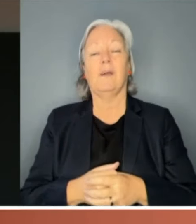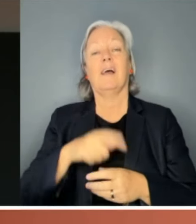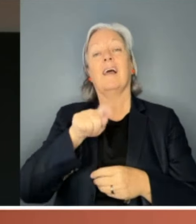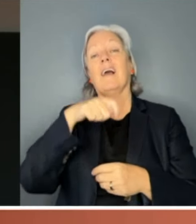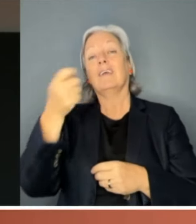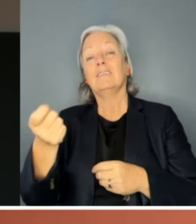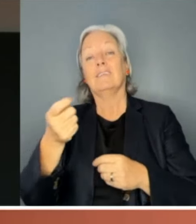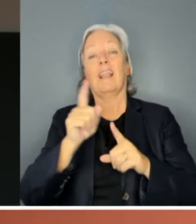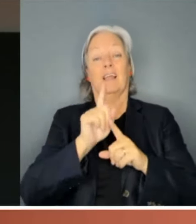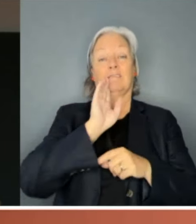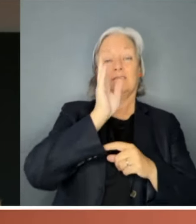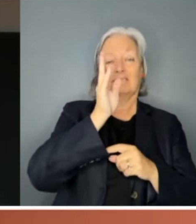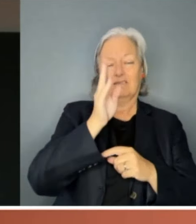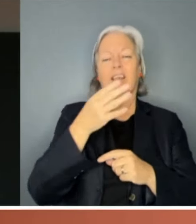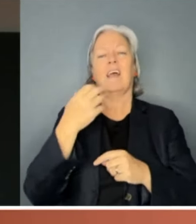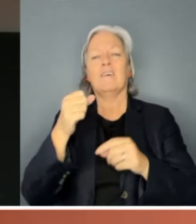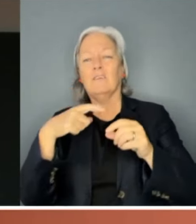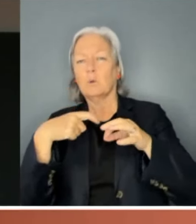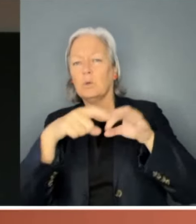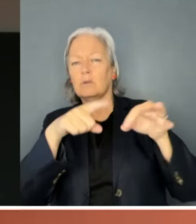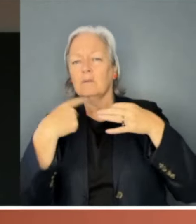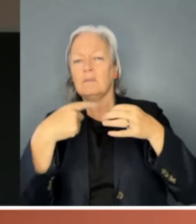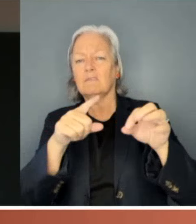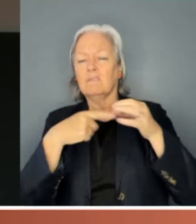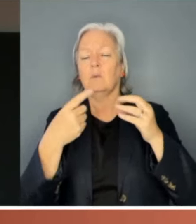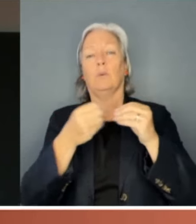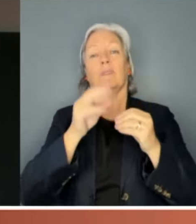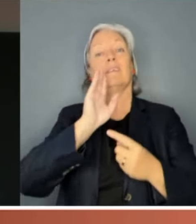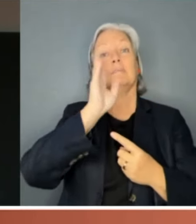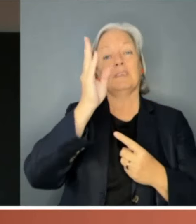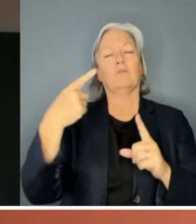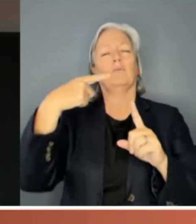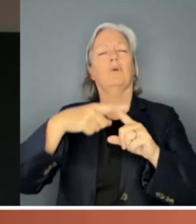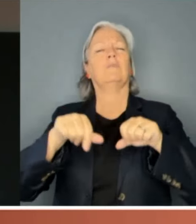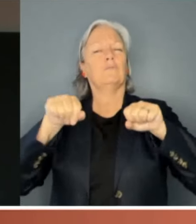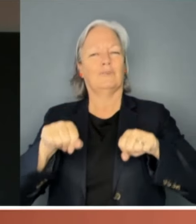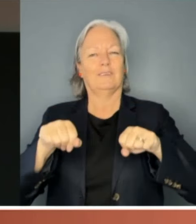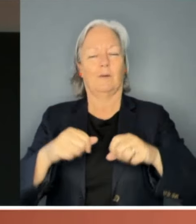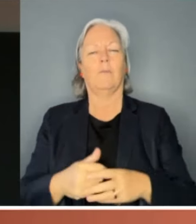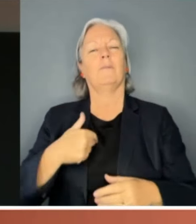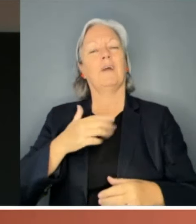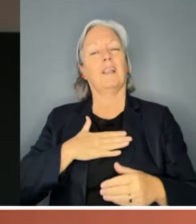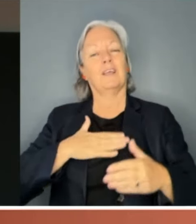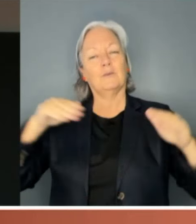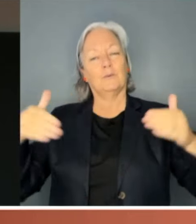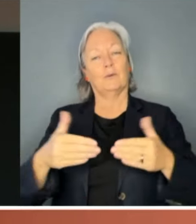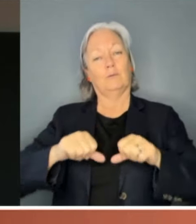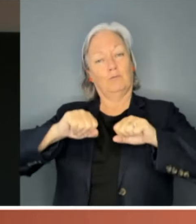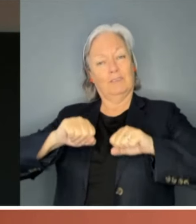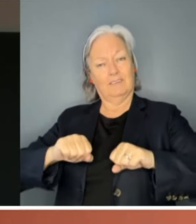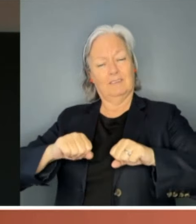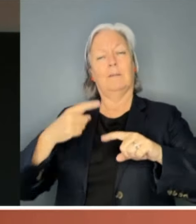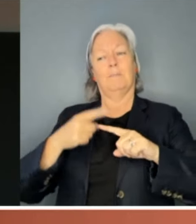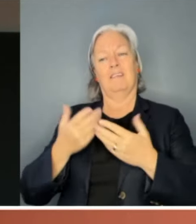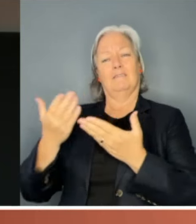with our Speaker and the President. It's now my pleasure to formally introduce the President and our distinguished lecturer,